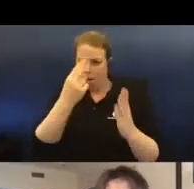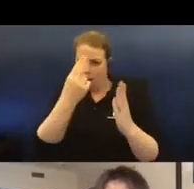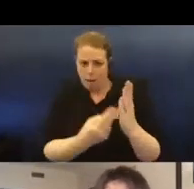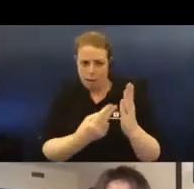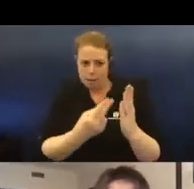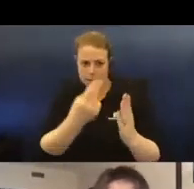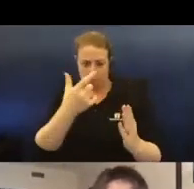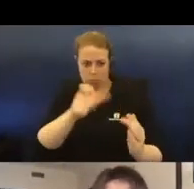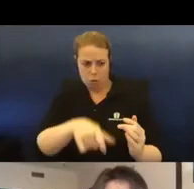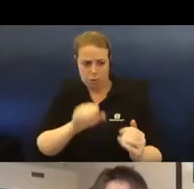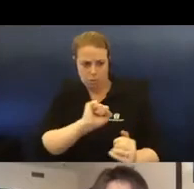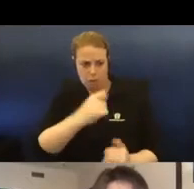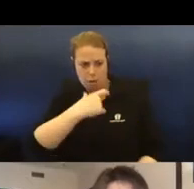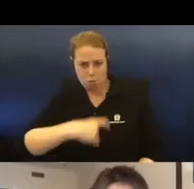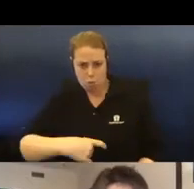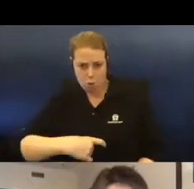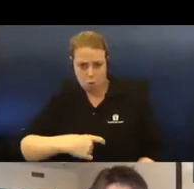a fragile and volatile society.